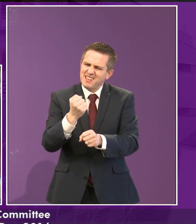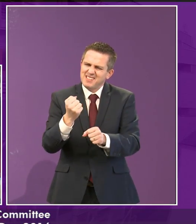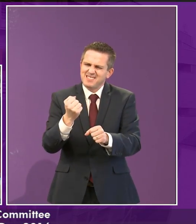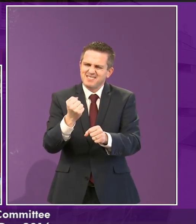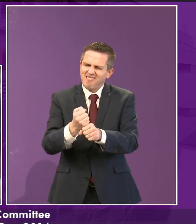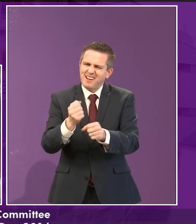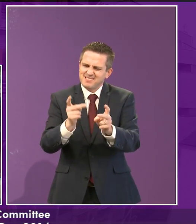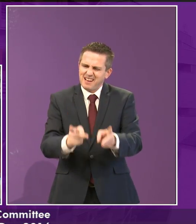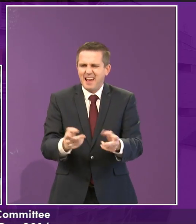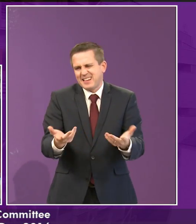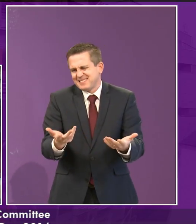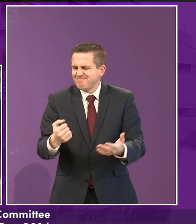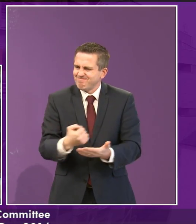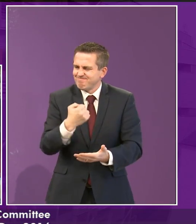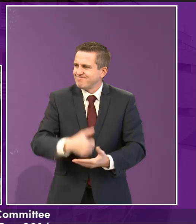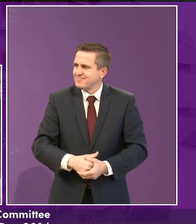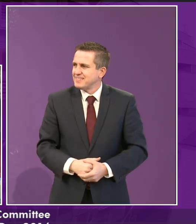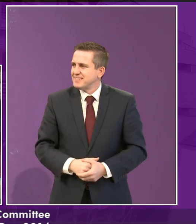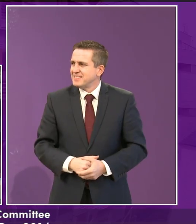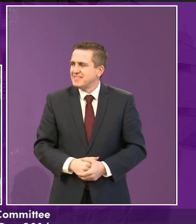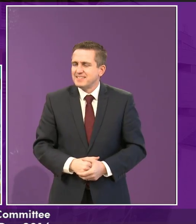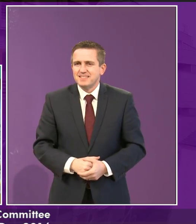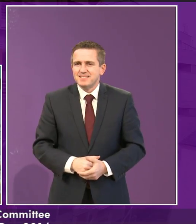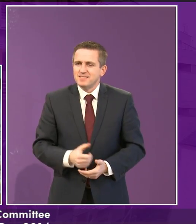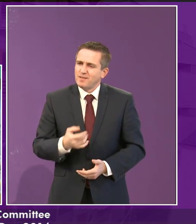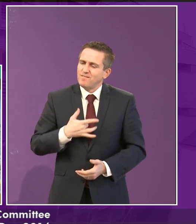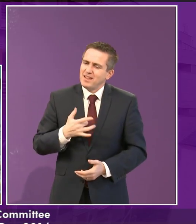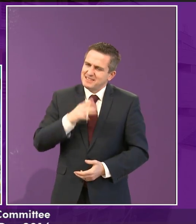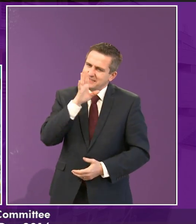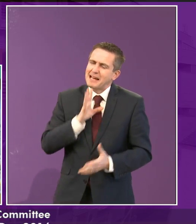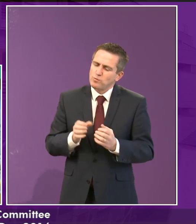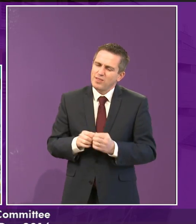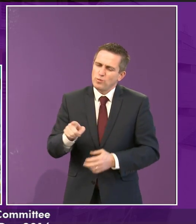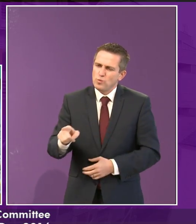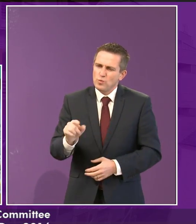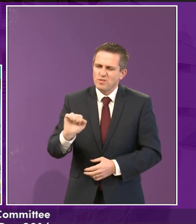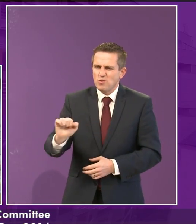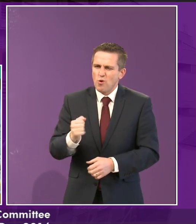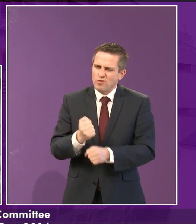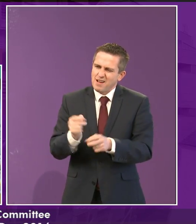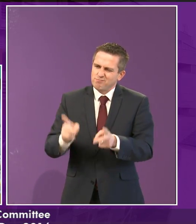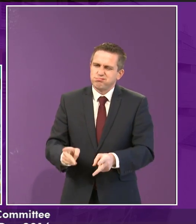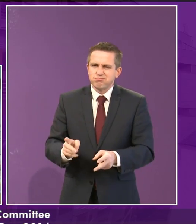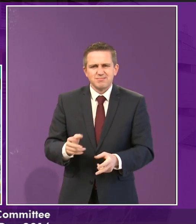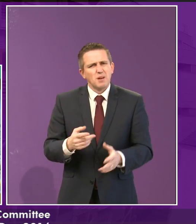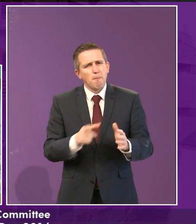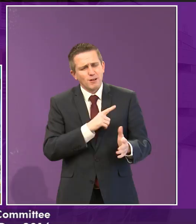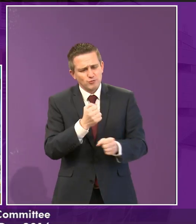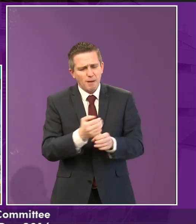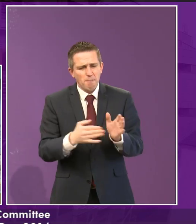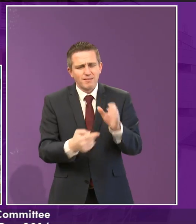do about that. Yeah. Yeah. But we're sad, we're sad with you, because grannies are dead in Portland, aren't they?